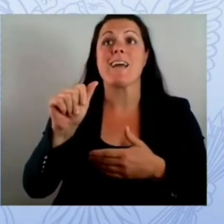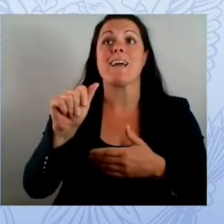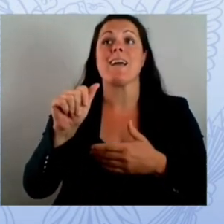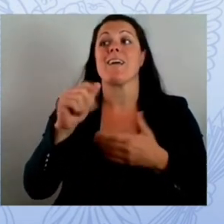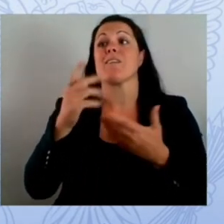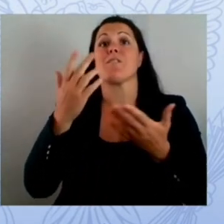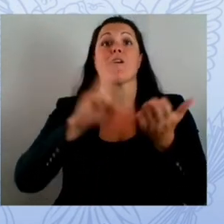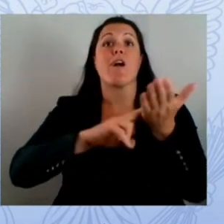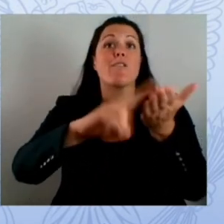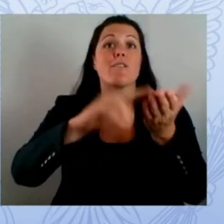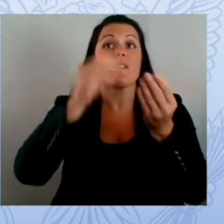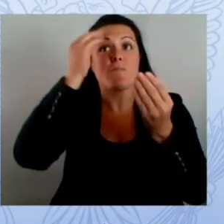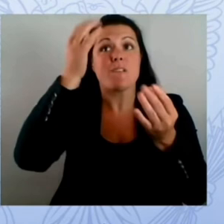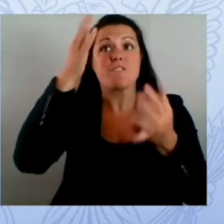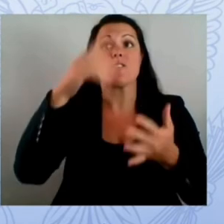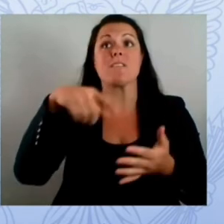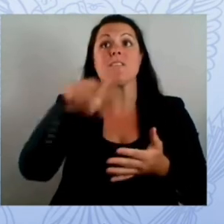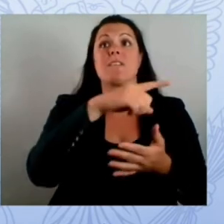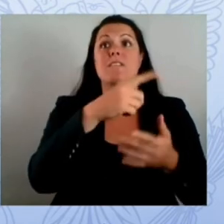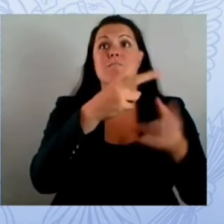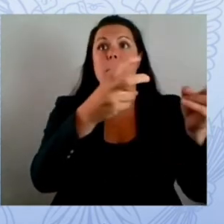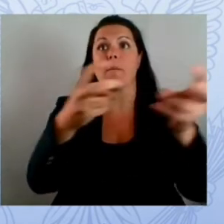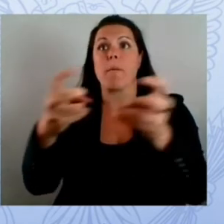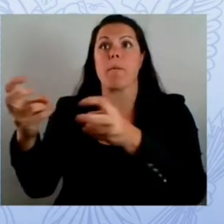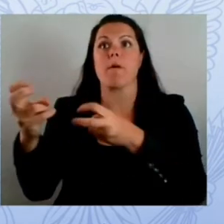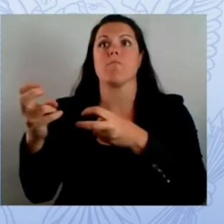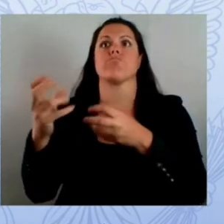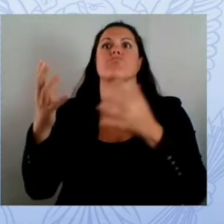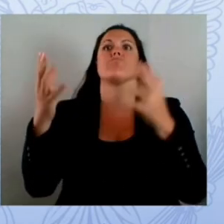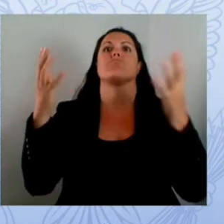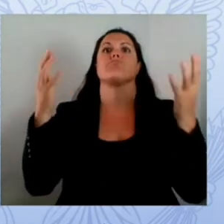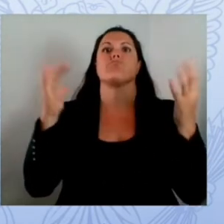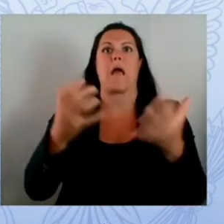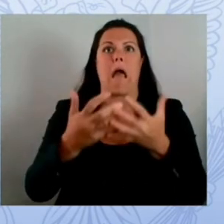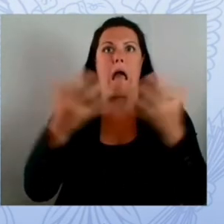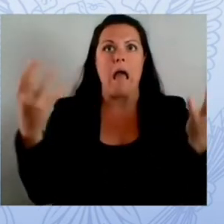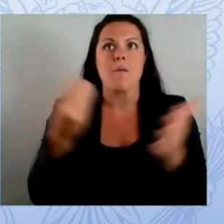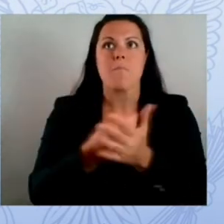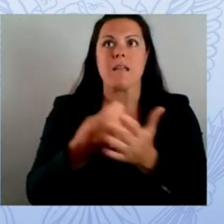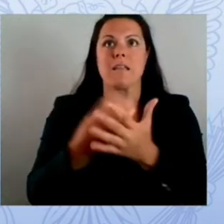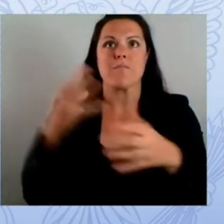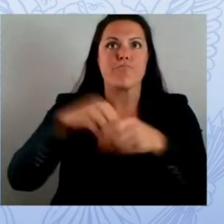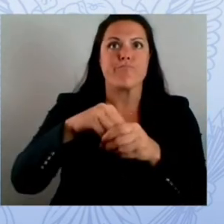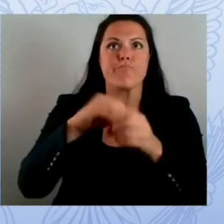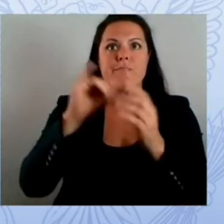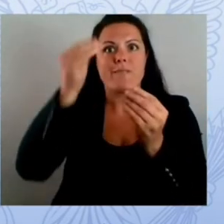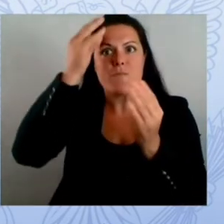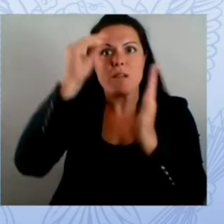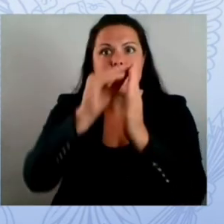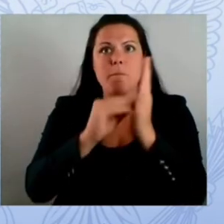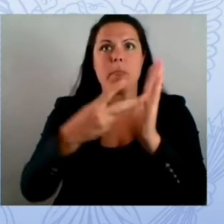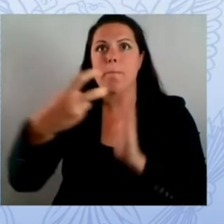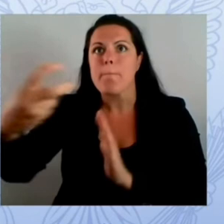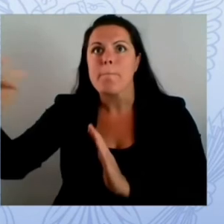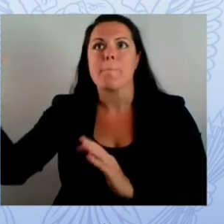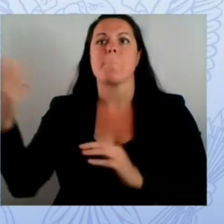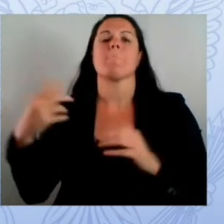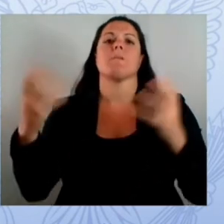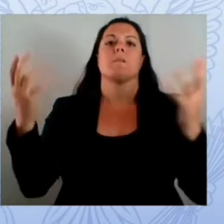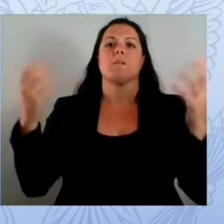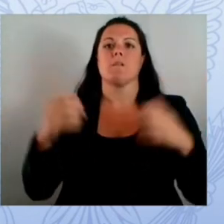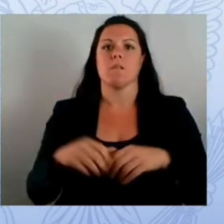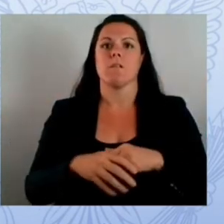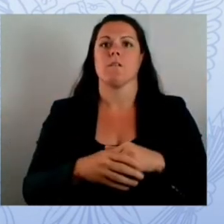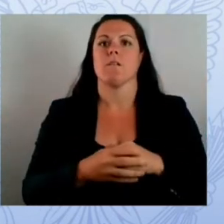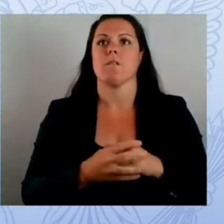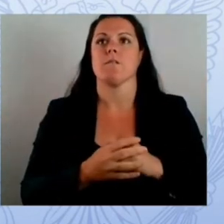obligation bond they were able to encrypt systems they were able to exfiltrate very little of those systems because